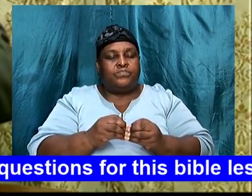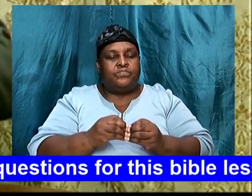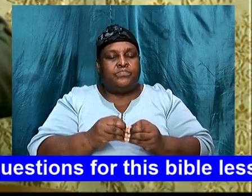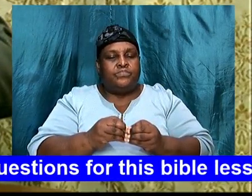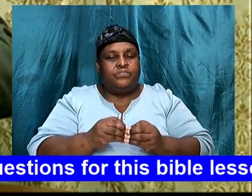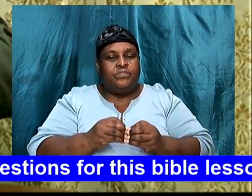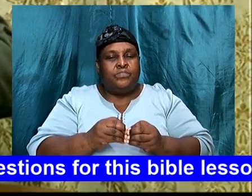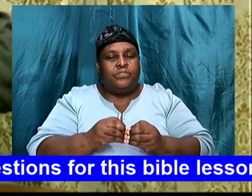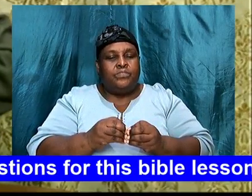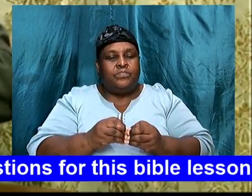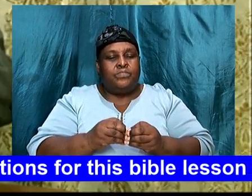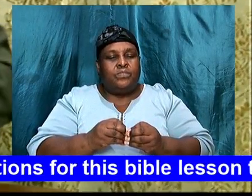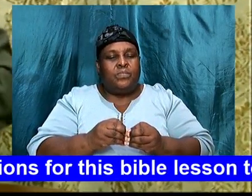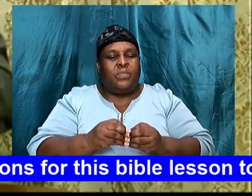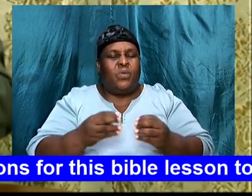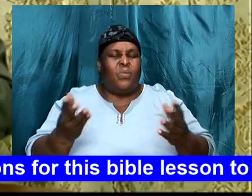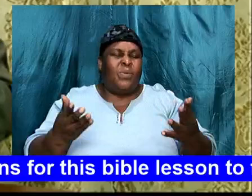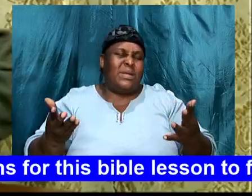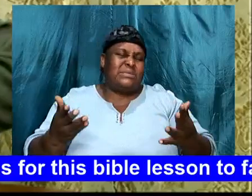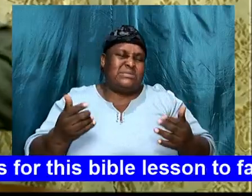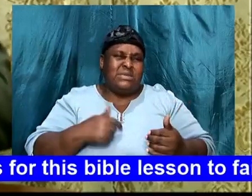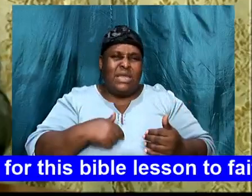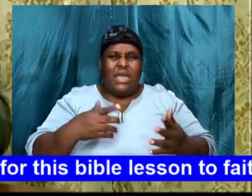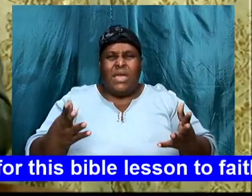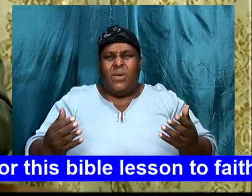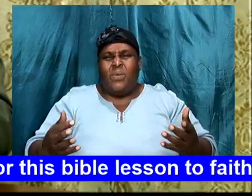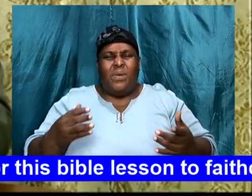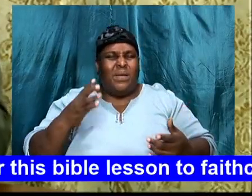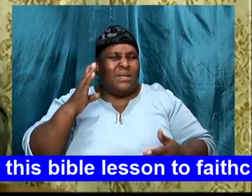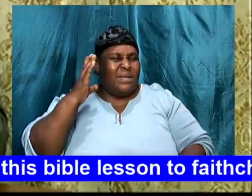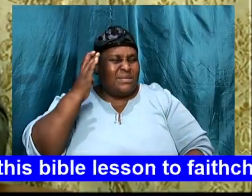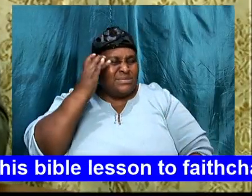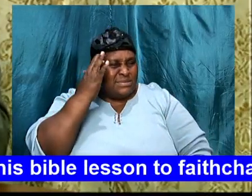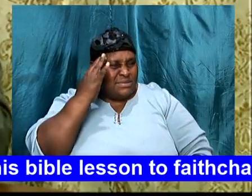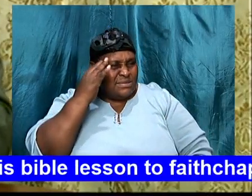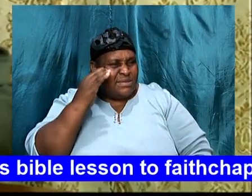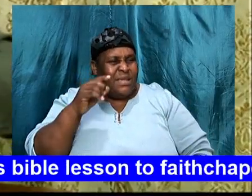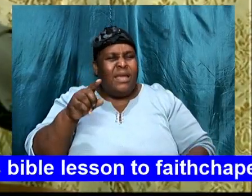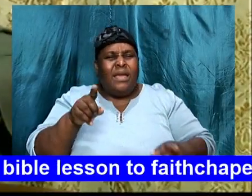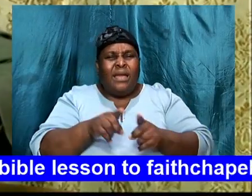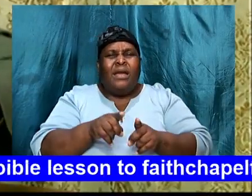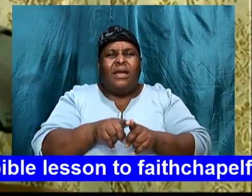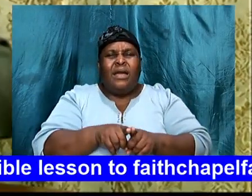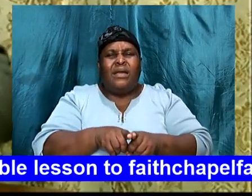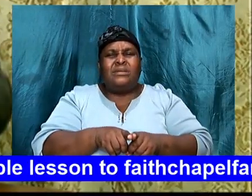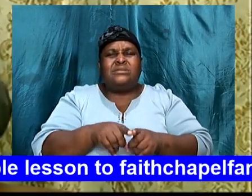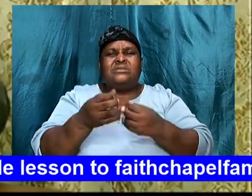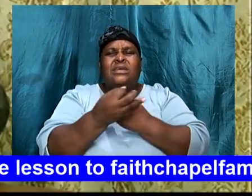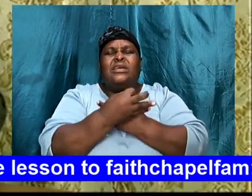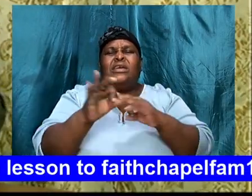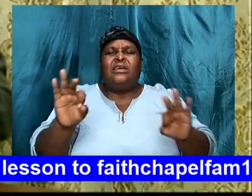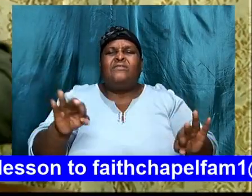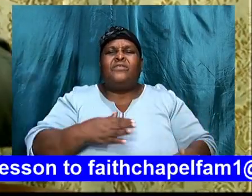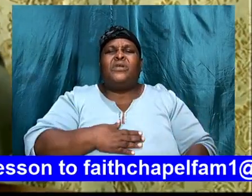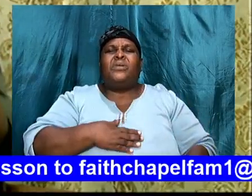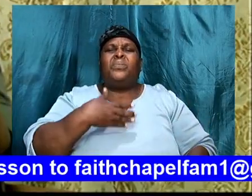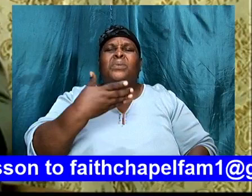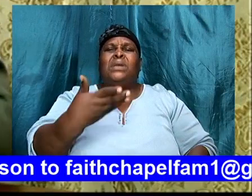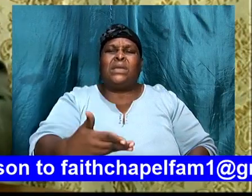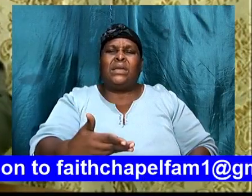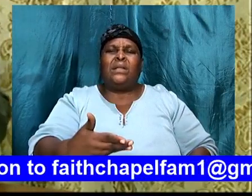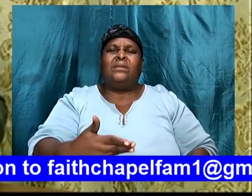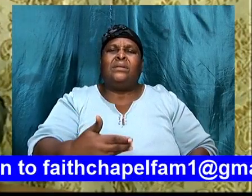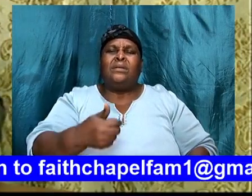so, what I would, consider, as the permissive, it is God, allowing us, to express,